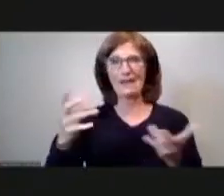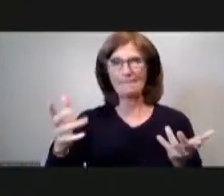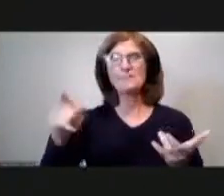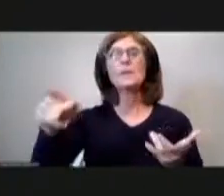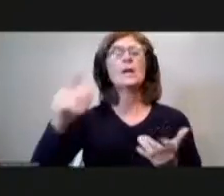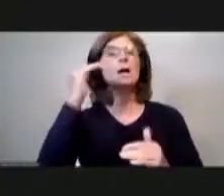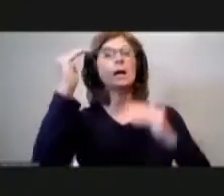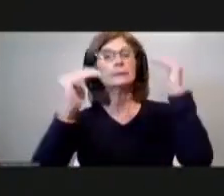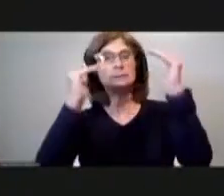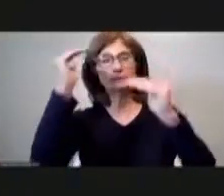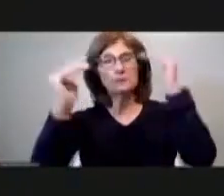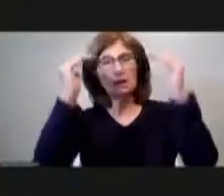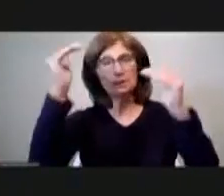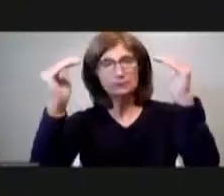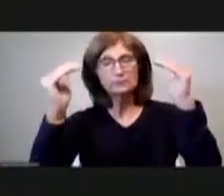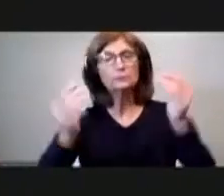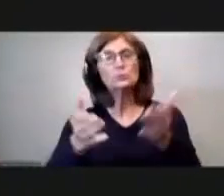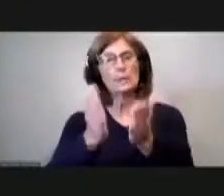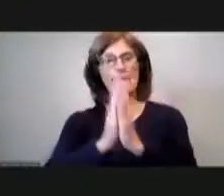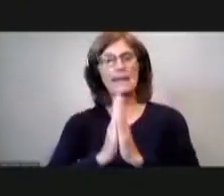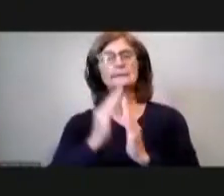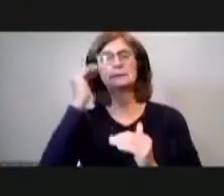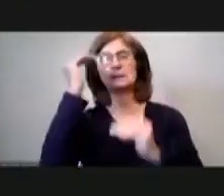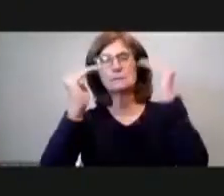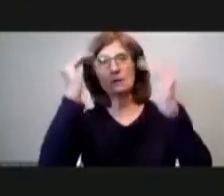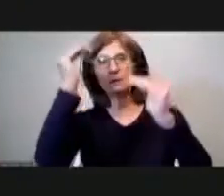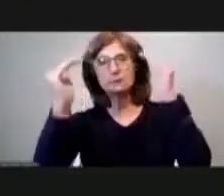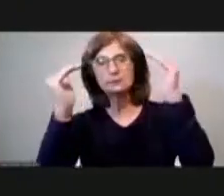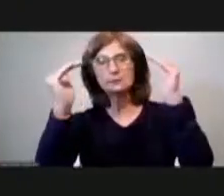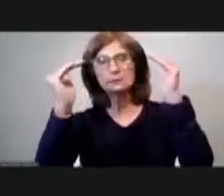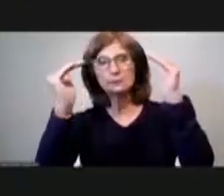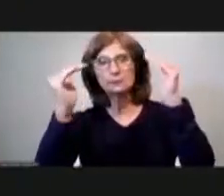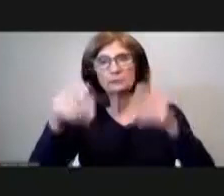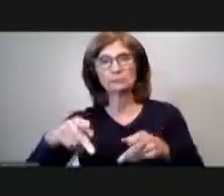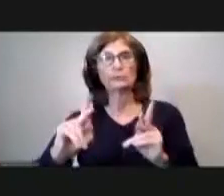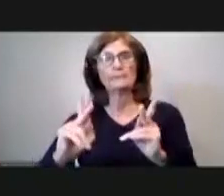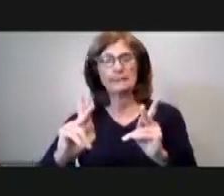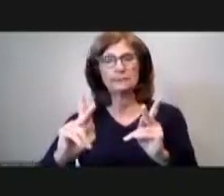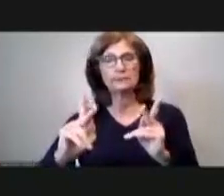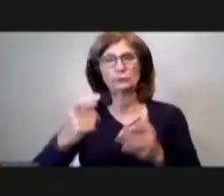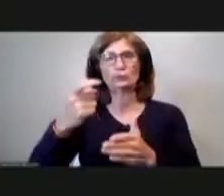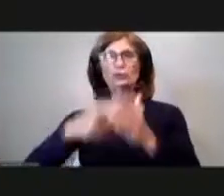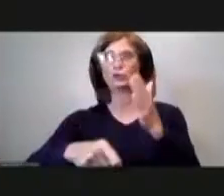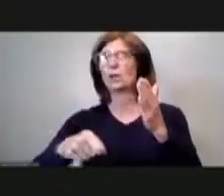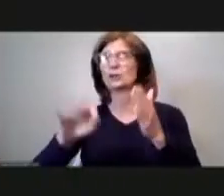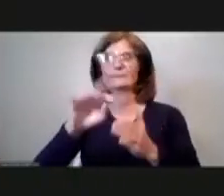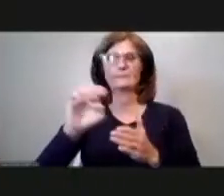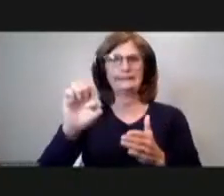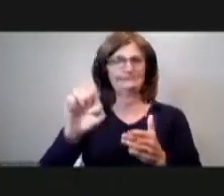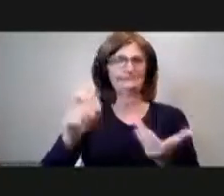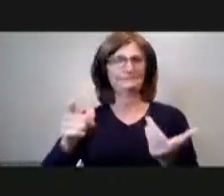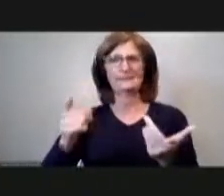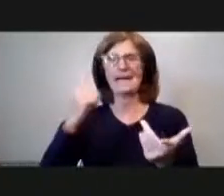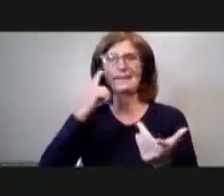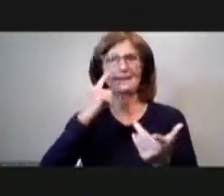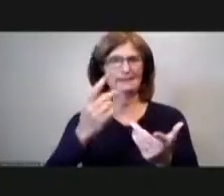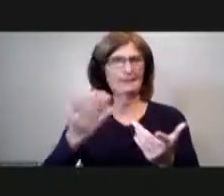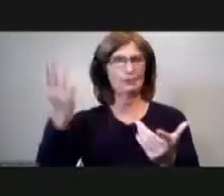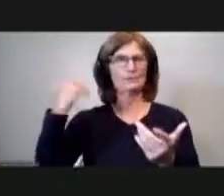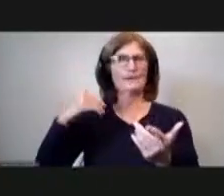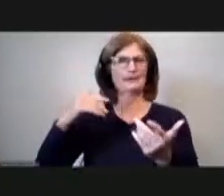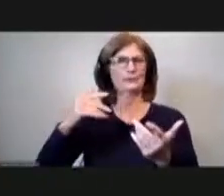um we do ask the adult permit holders to charge a modest fee i believe that goes back to the general fund